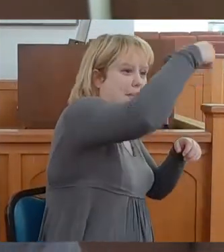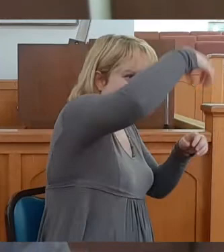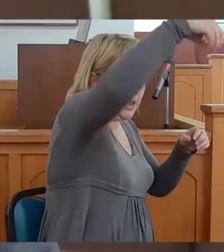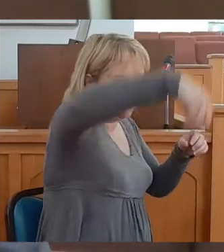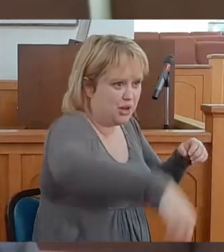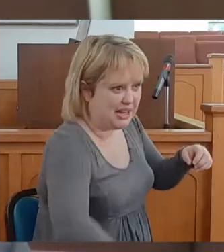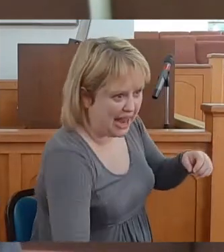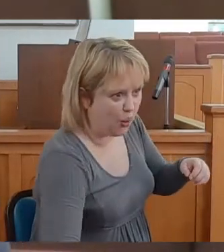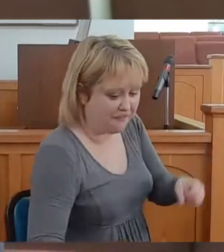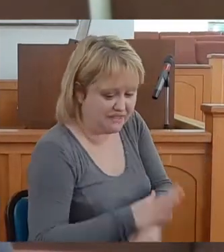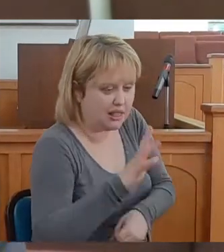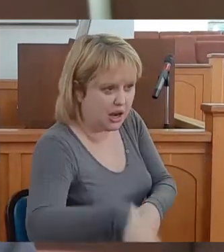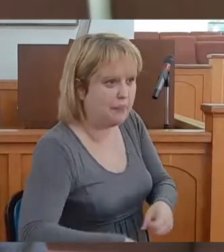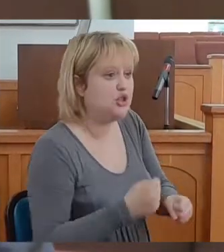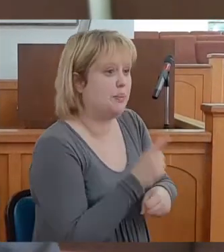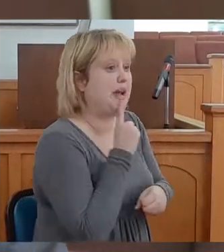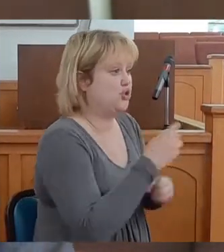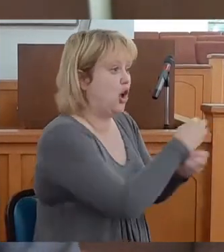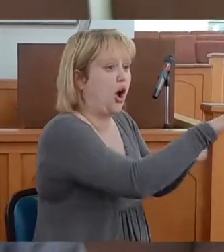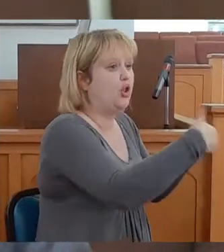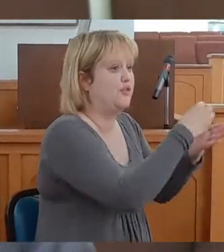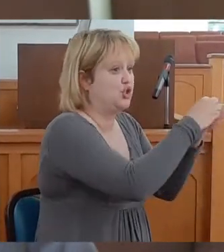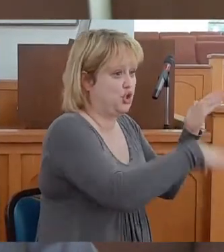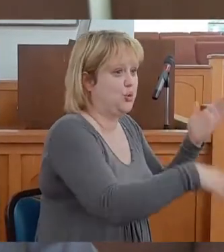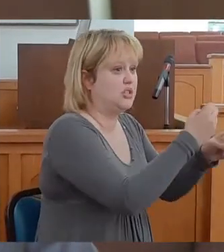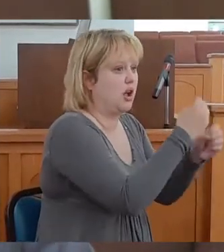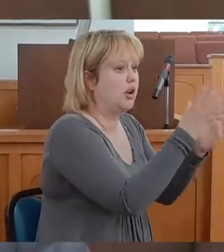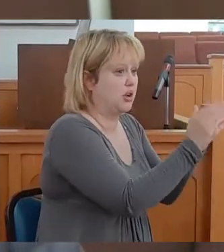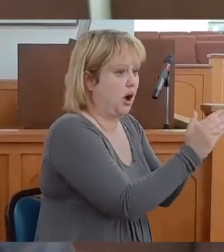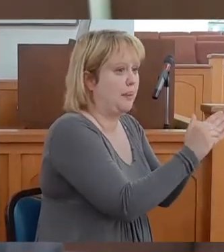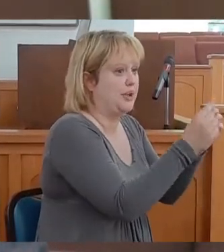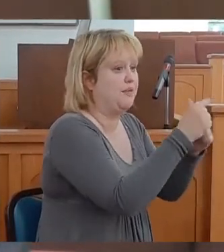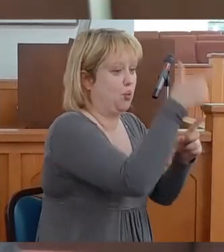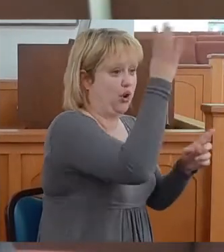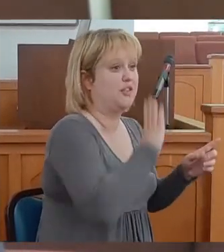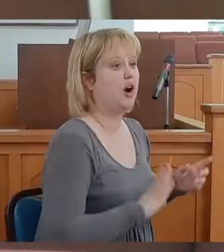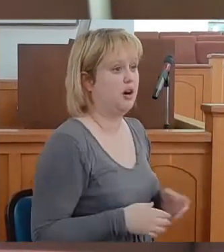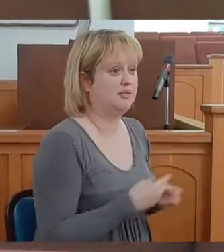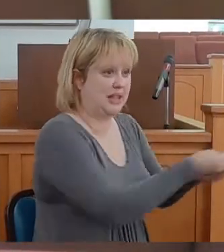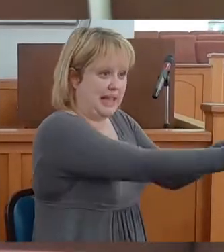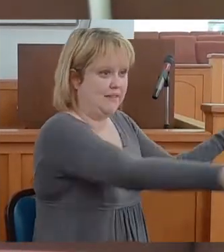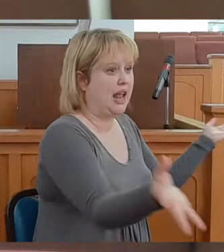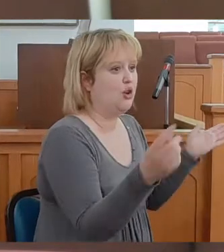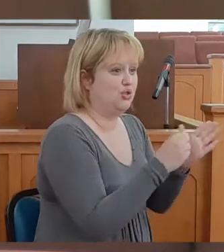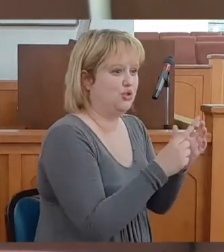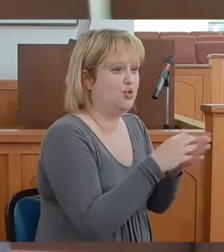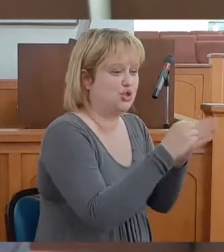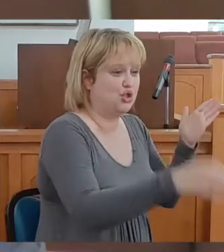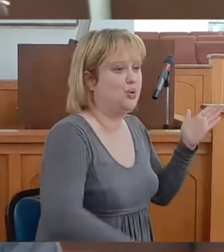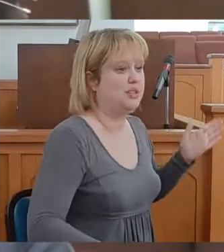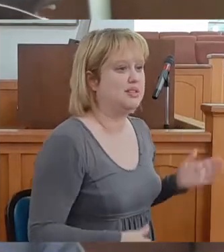And she made sure her students got a copy of the Word of God. Now,